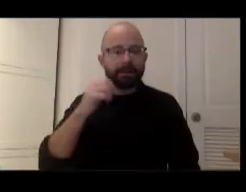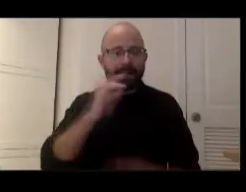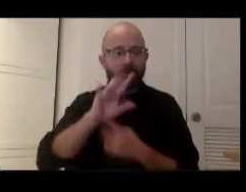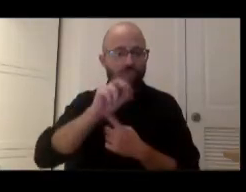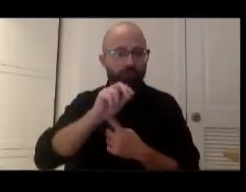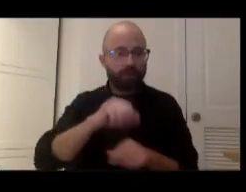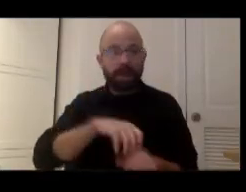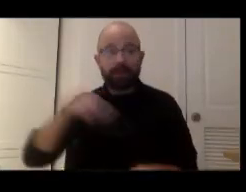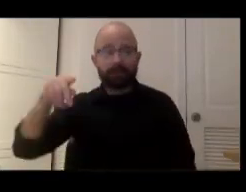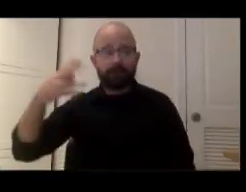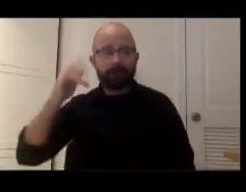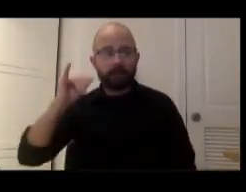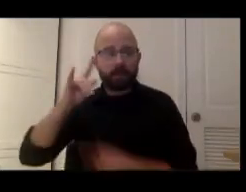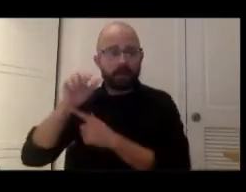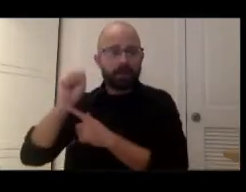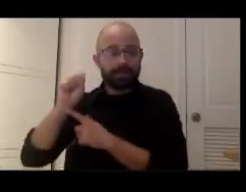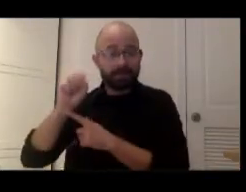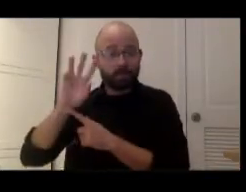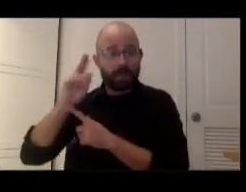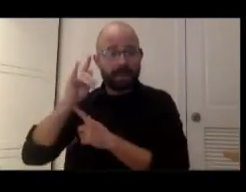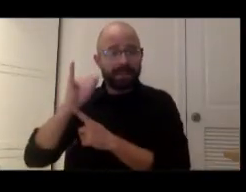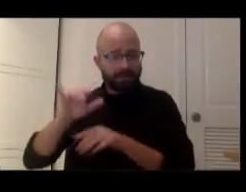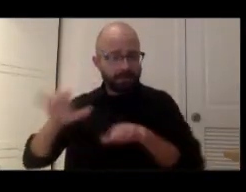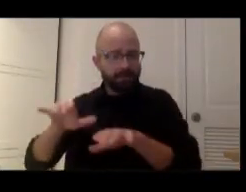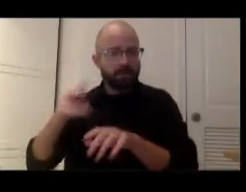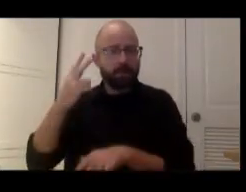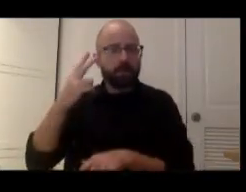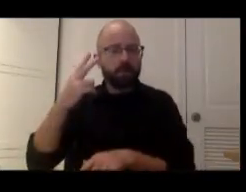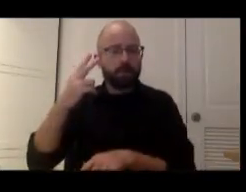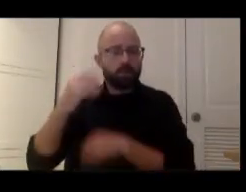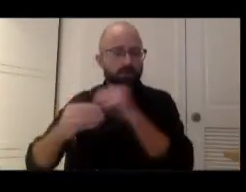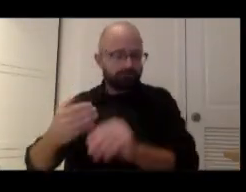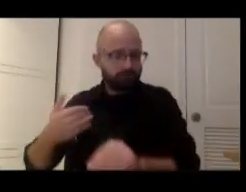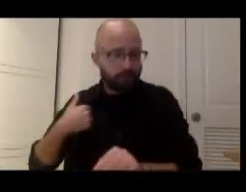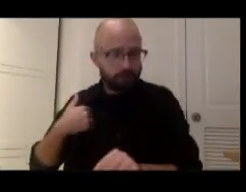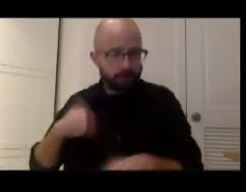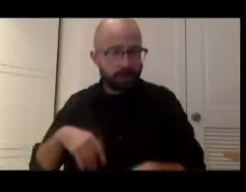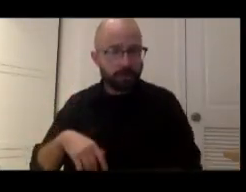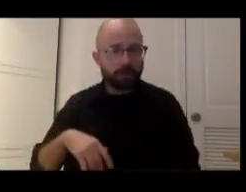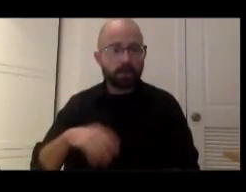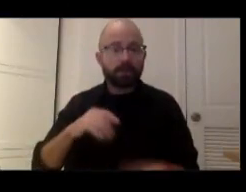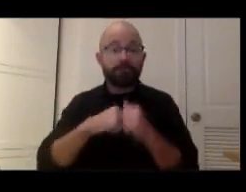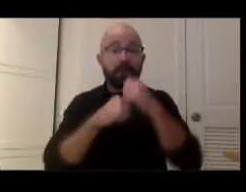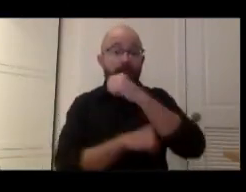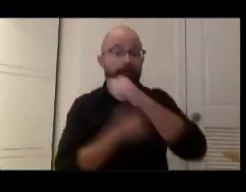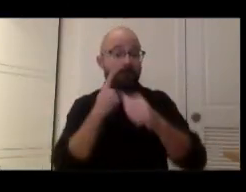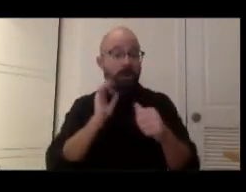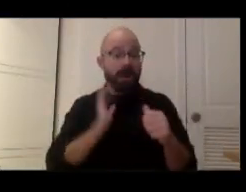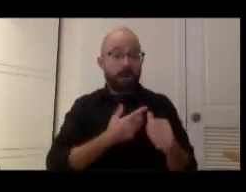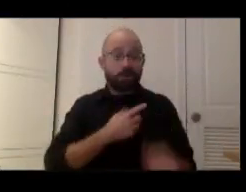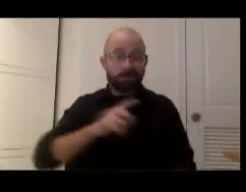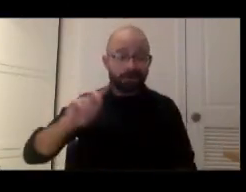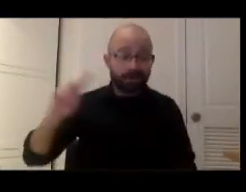fundamental needs of a democratic and civilized civilized or domestic peace and social justice.